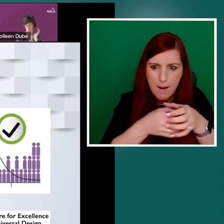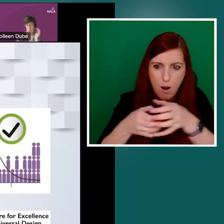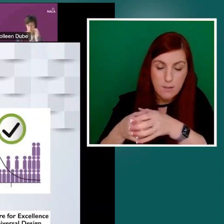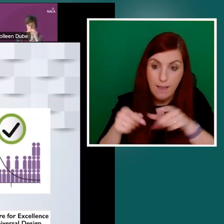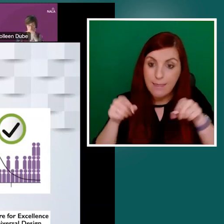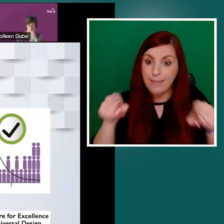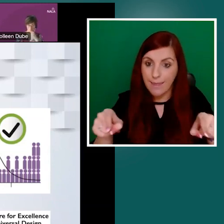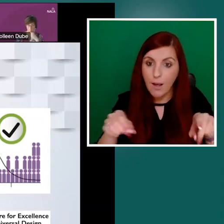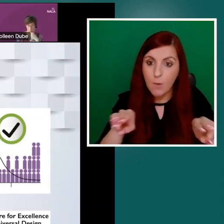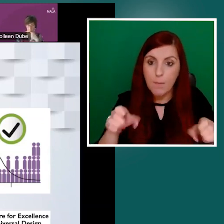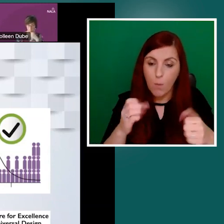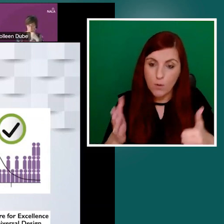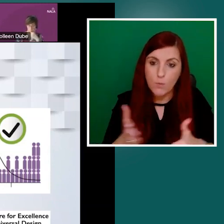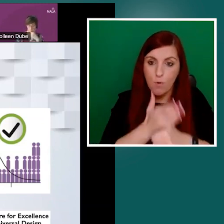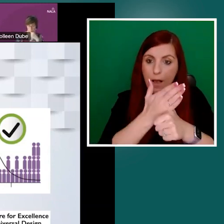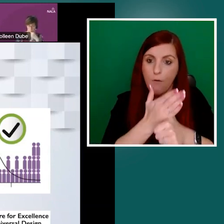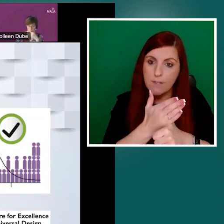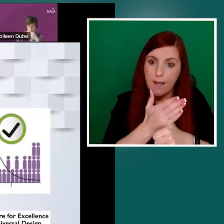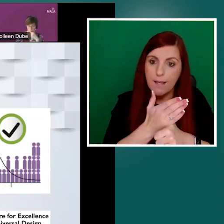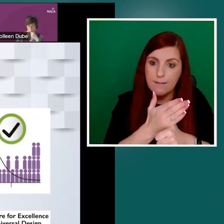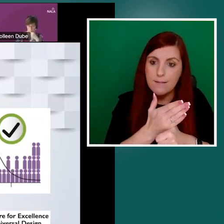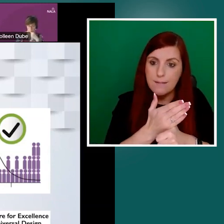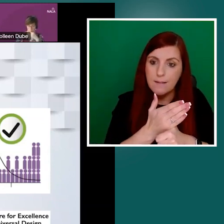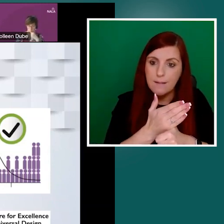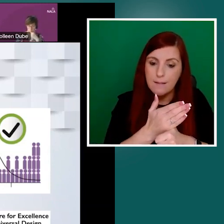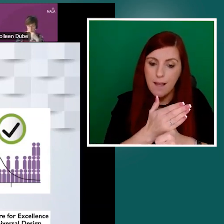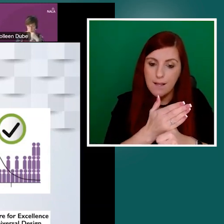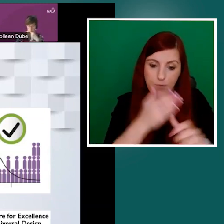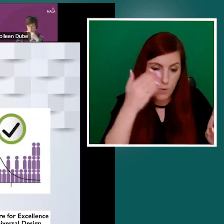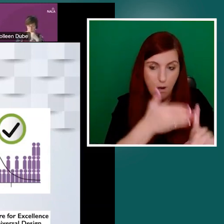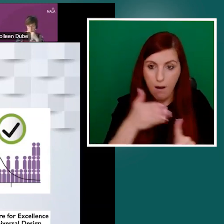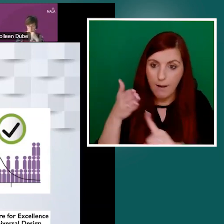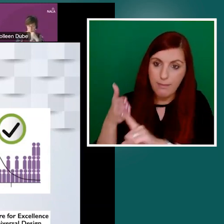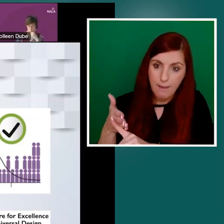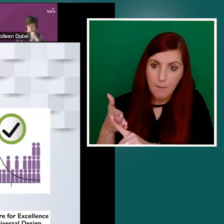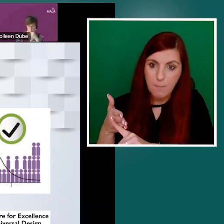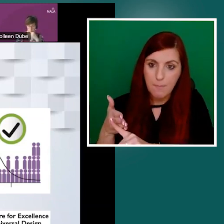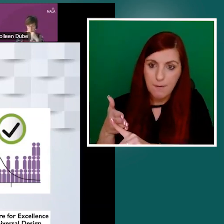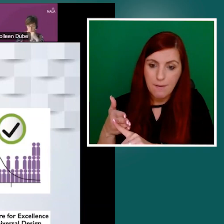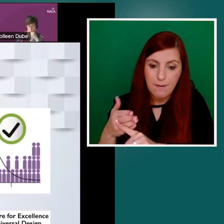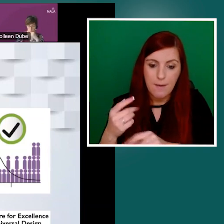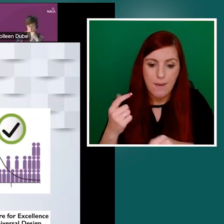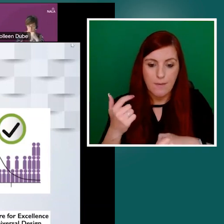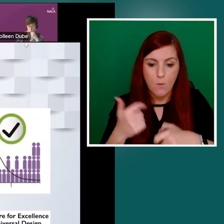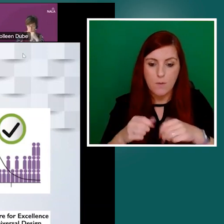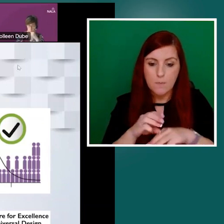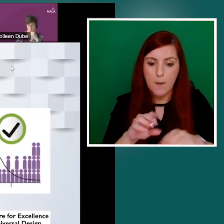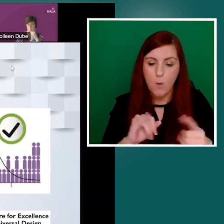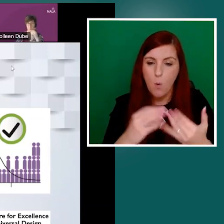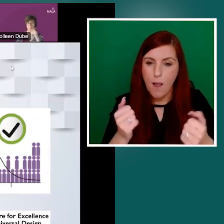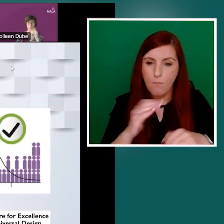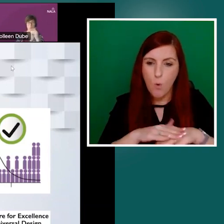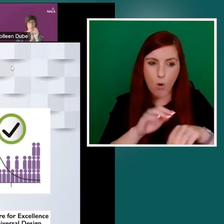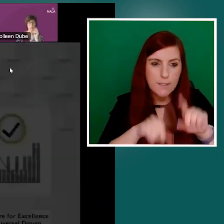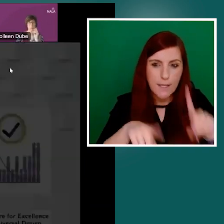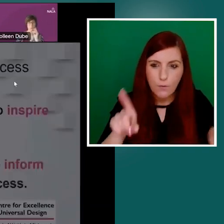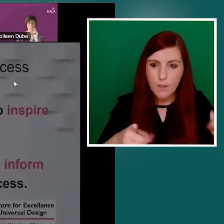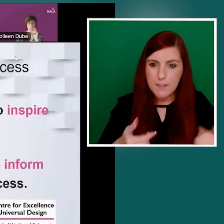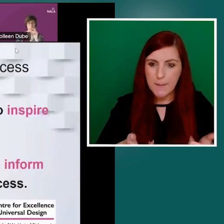communication. Those people with the more diverse abilities, characteristics, and preferences. So the next slide, please.